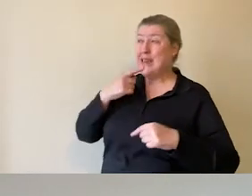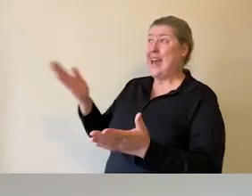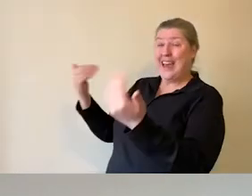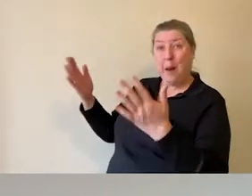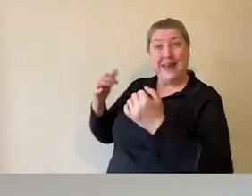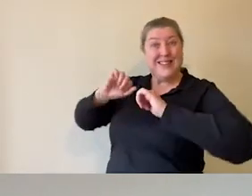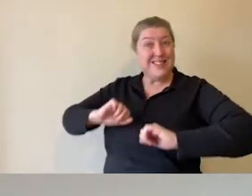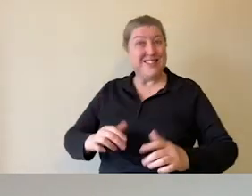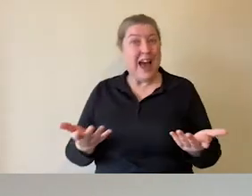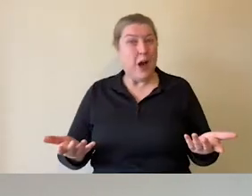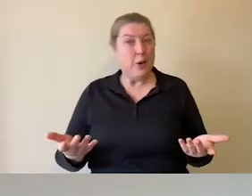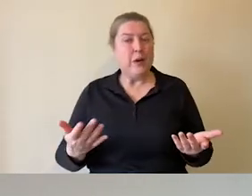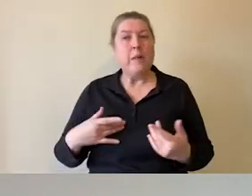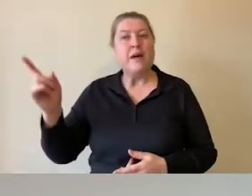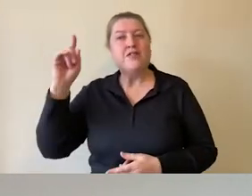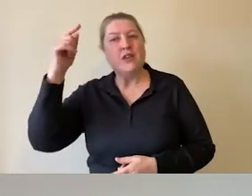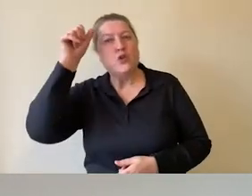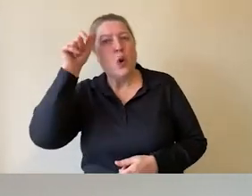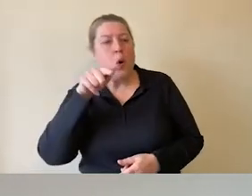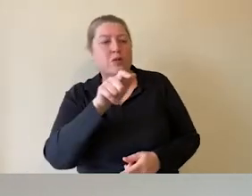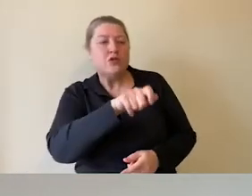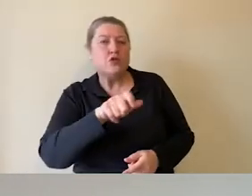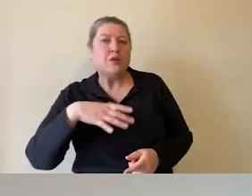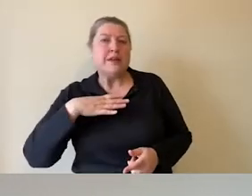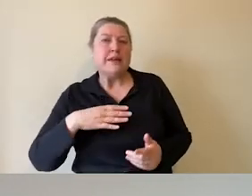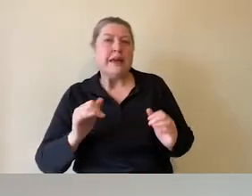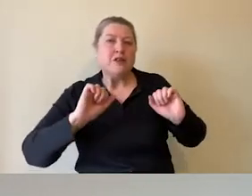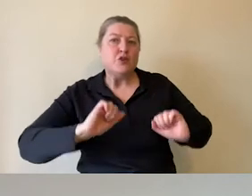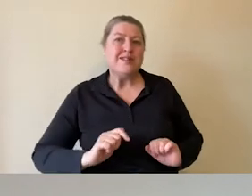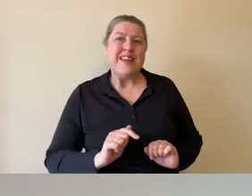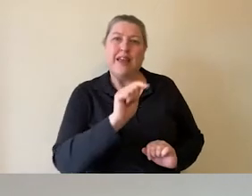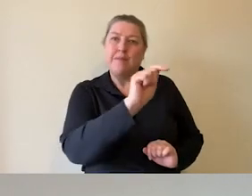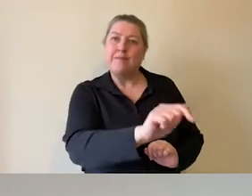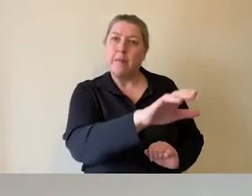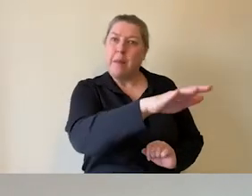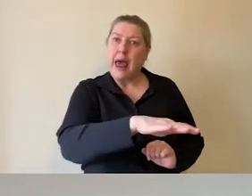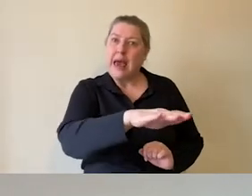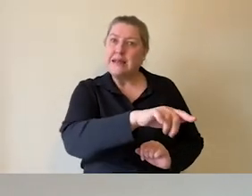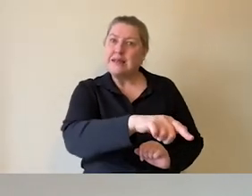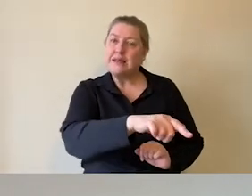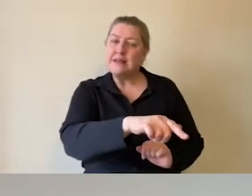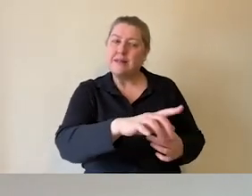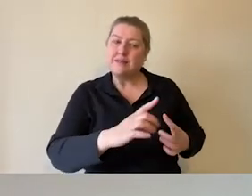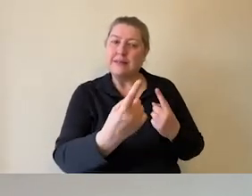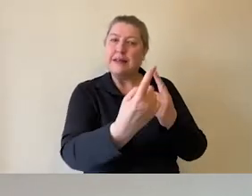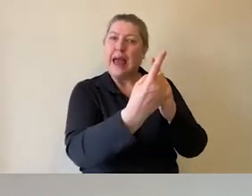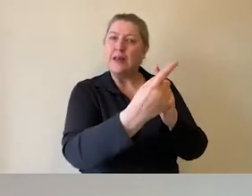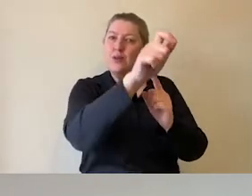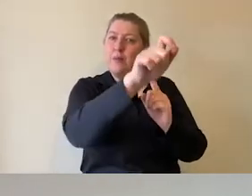sit down. But if a teacher thinks the student needs to sit in a particular place in relation to the person delivering,